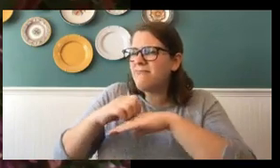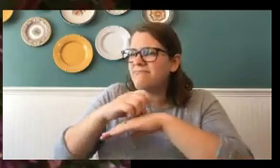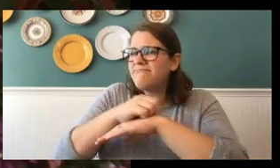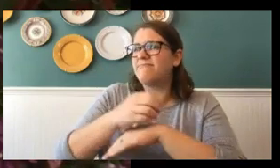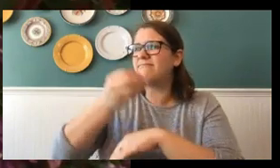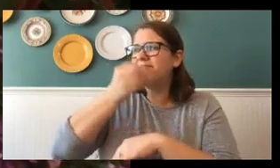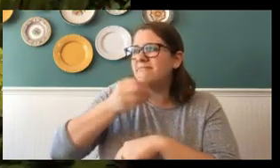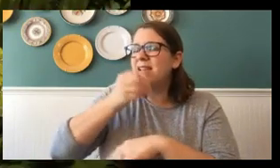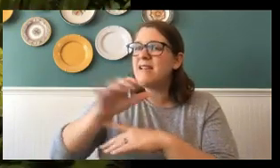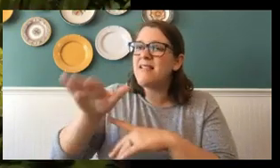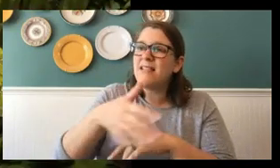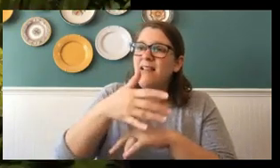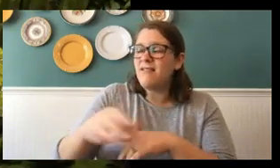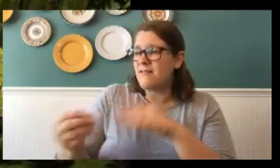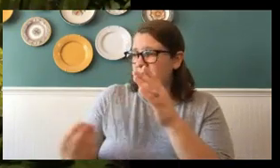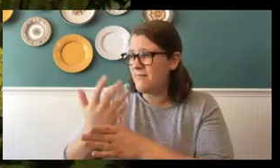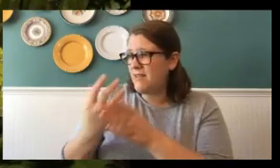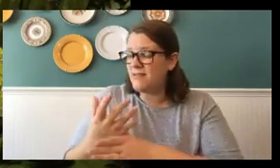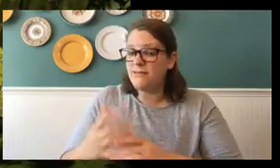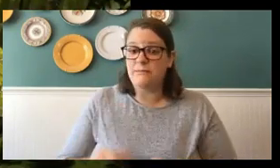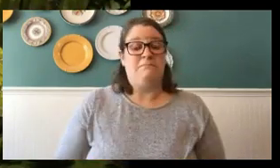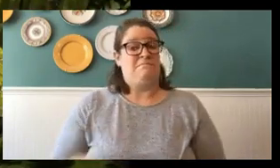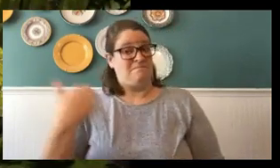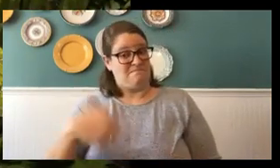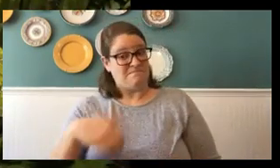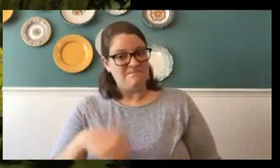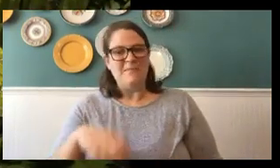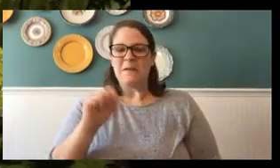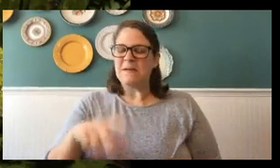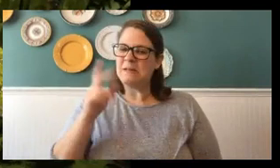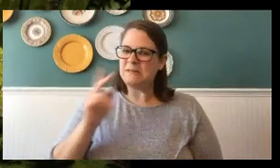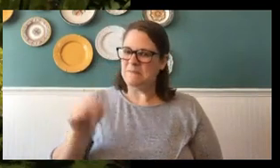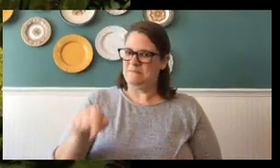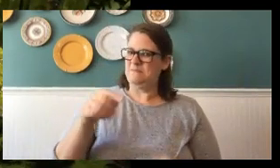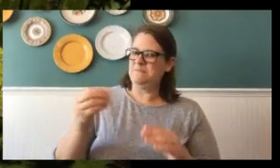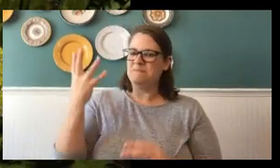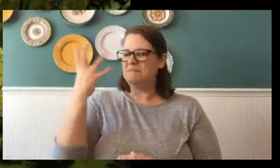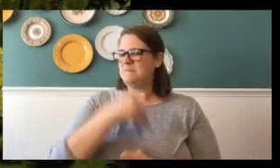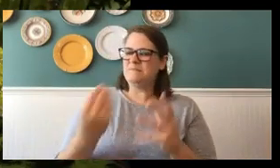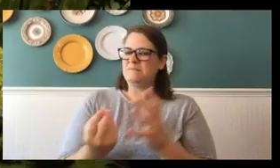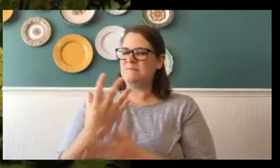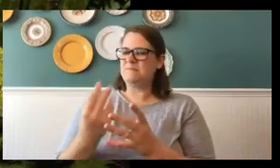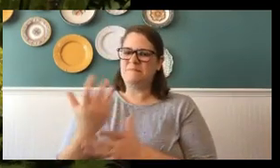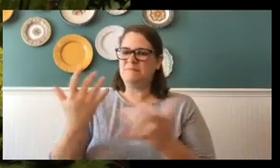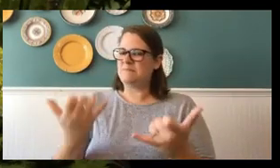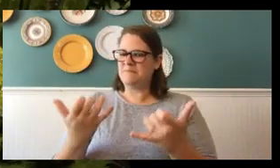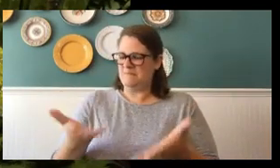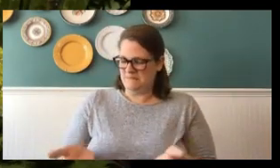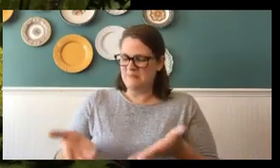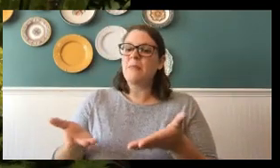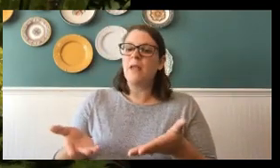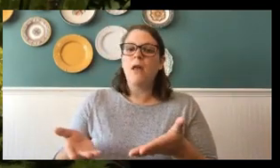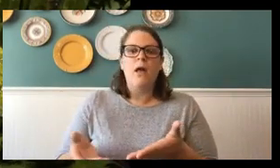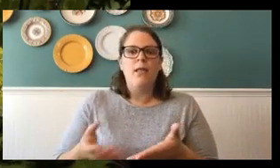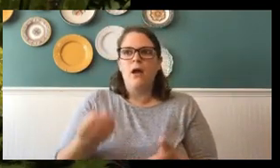a plant? Well, as you can see by this beautiful specimen right here, caterpillars eat a lot. And they don't stop.